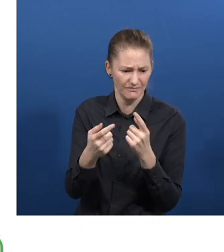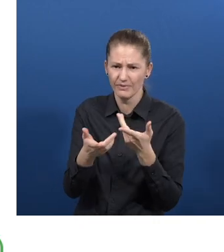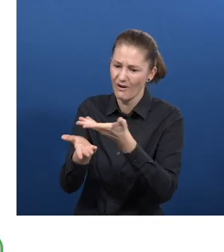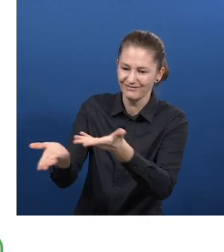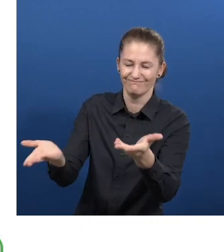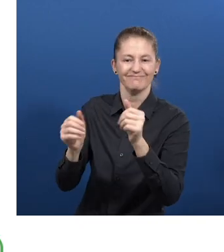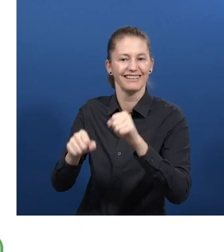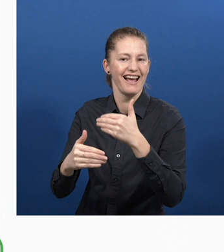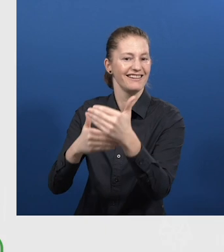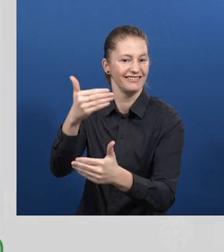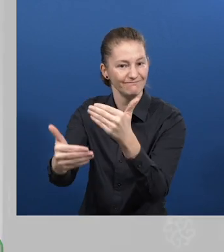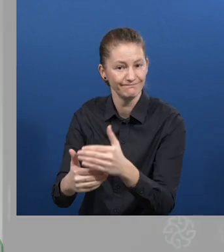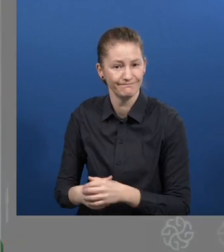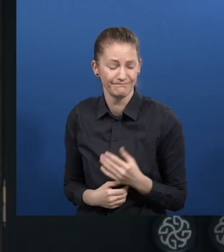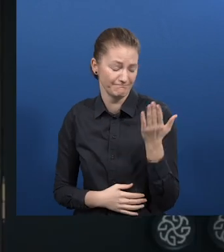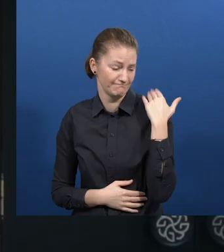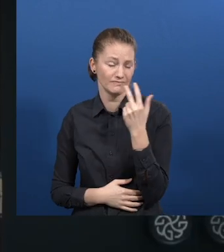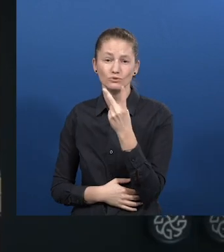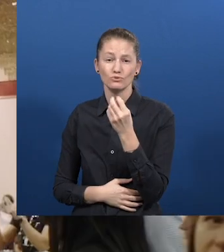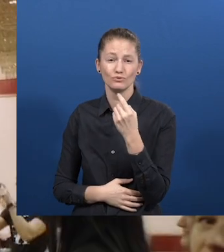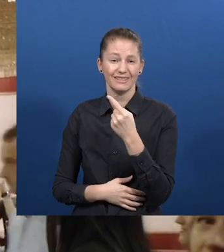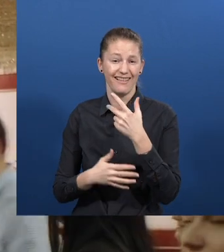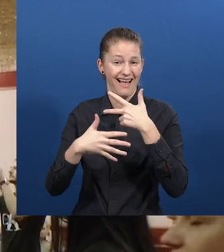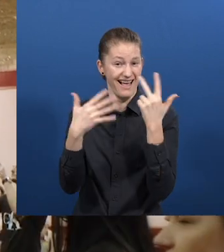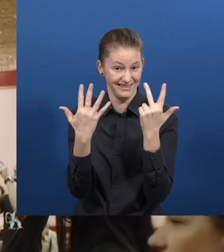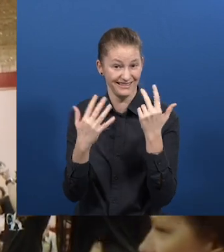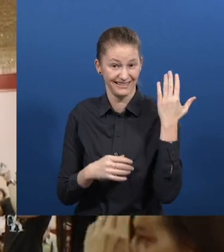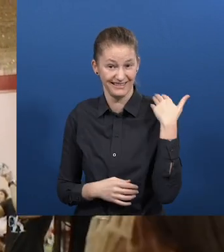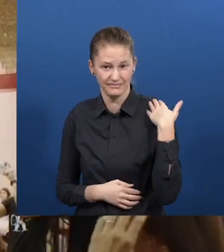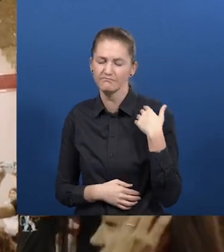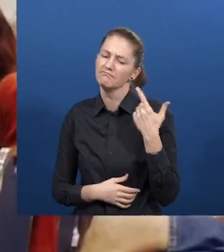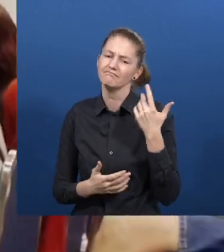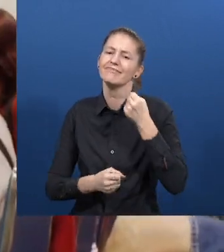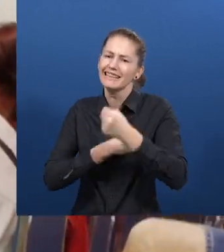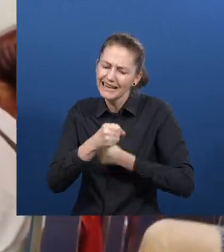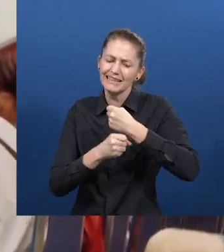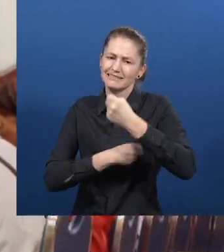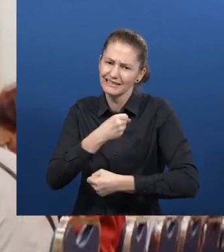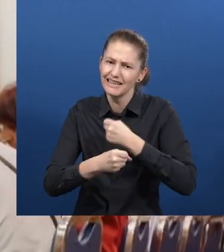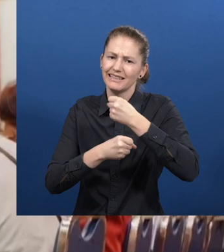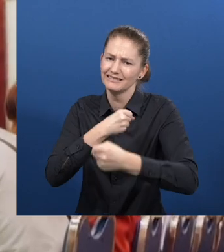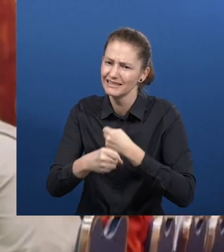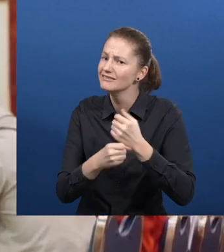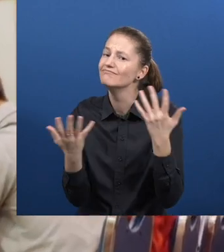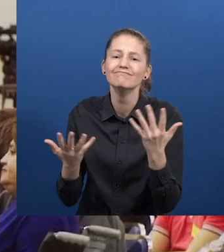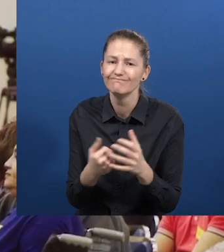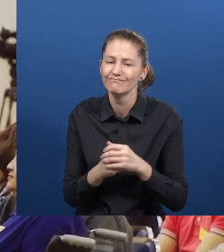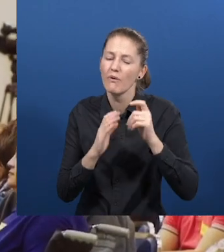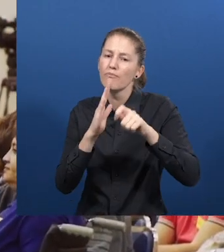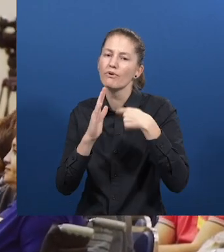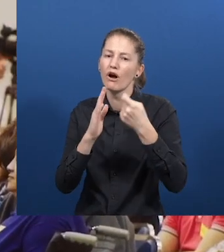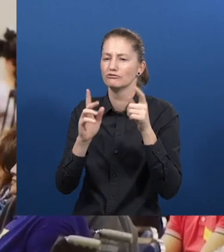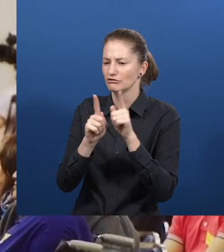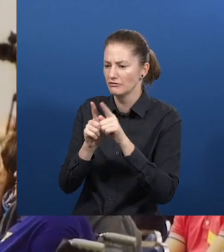Program Since 2018, every year, 10 projects are selected from among the many nominations for the Zero